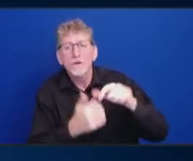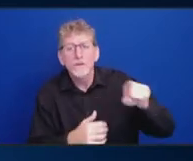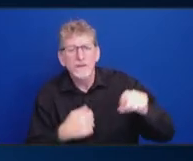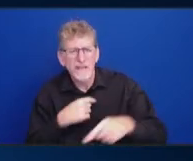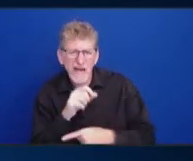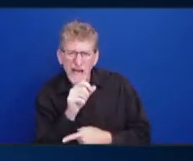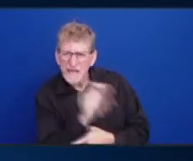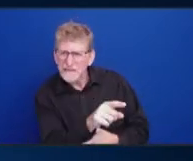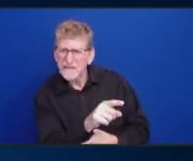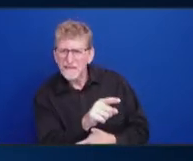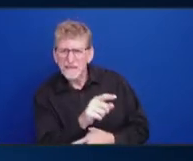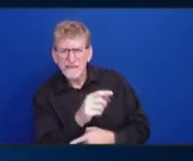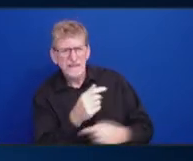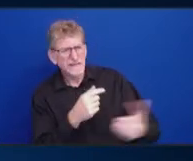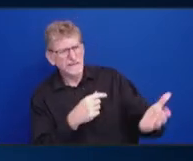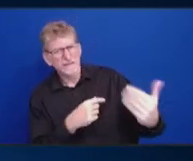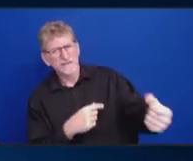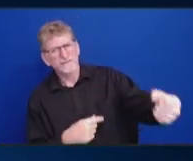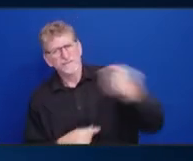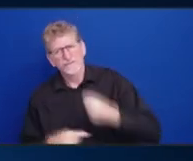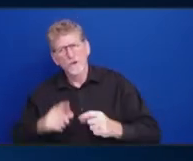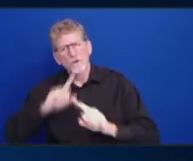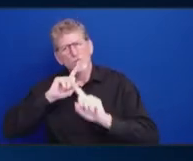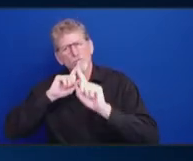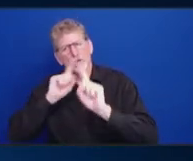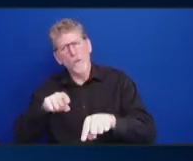on what is being done, if anything at all?